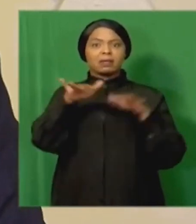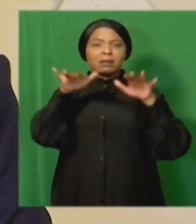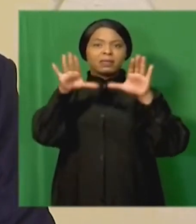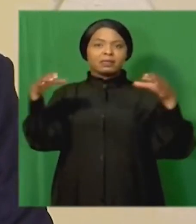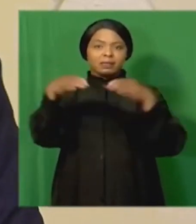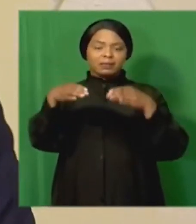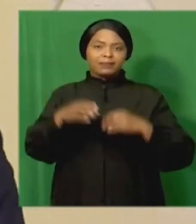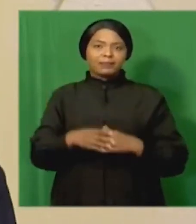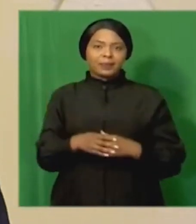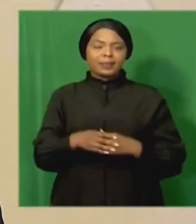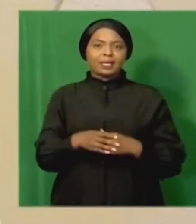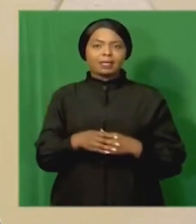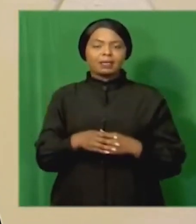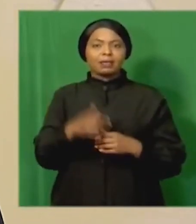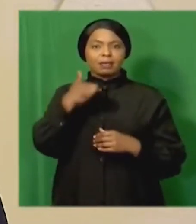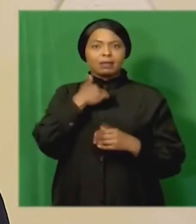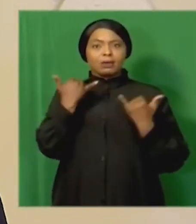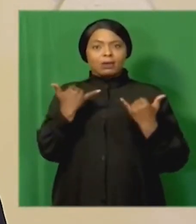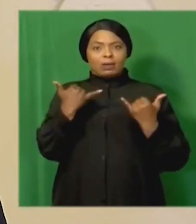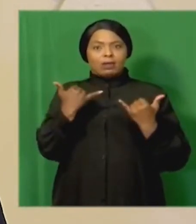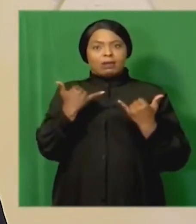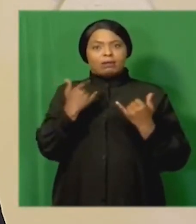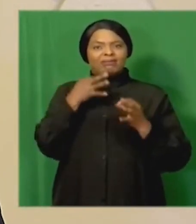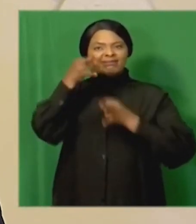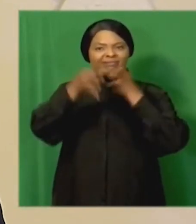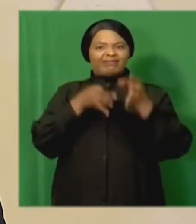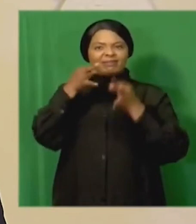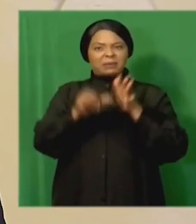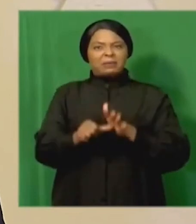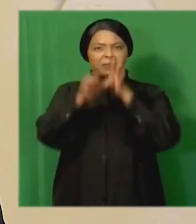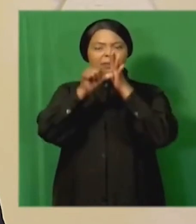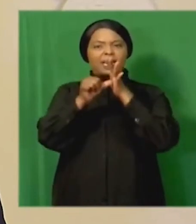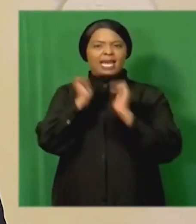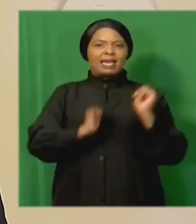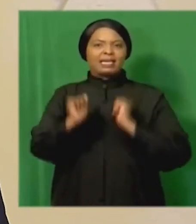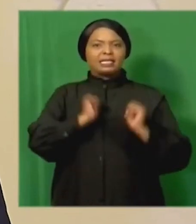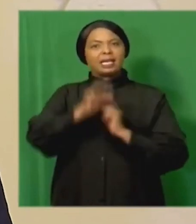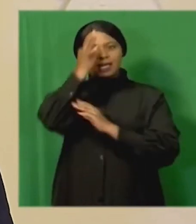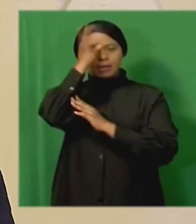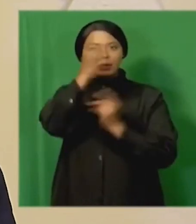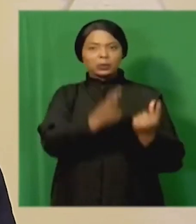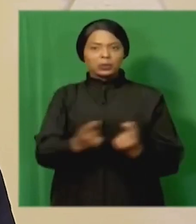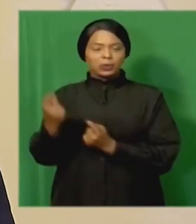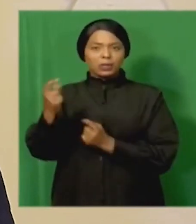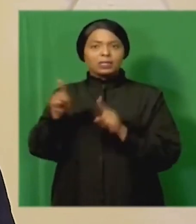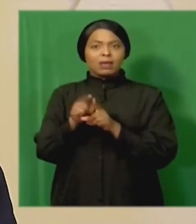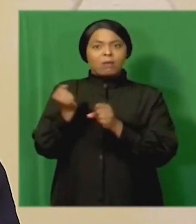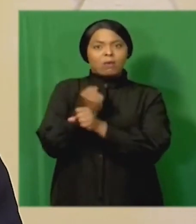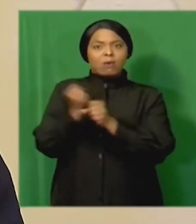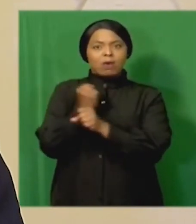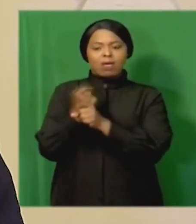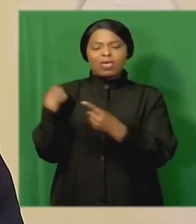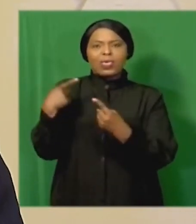This evening I wish to outline the critical actions that government is taking and the work that has